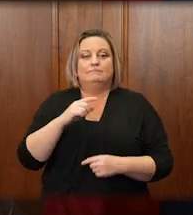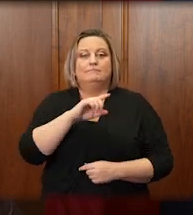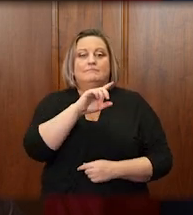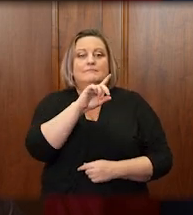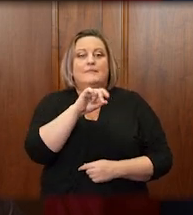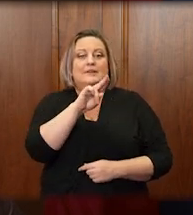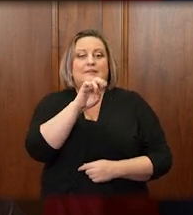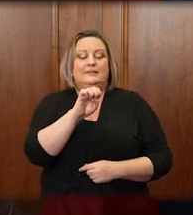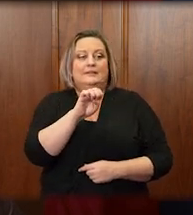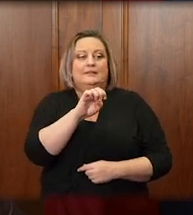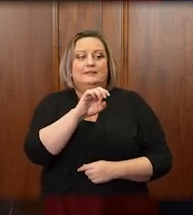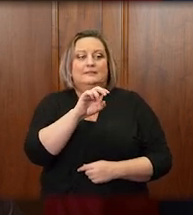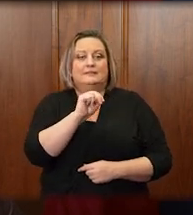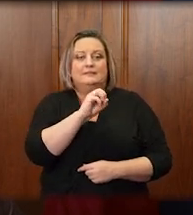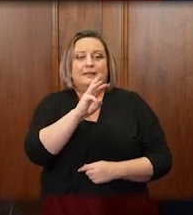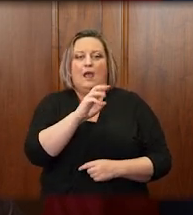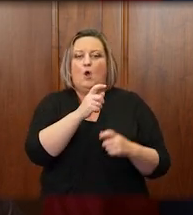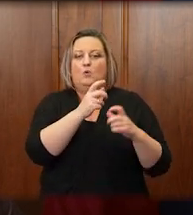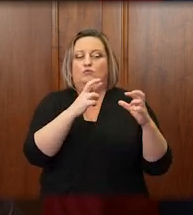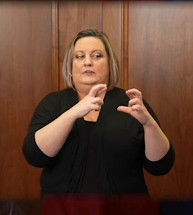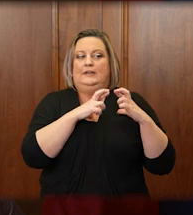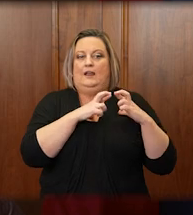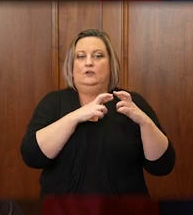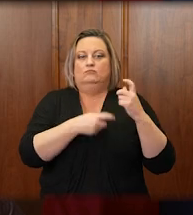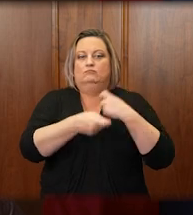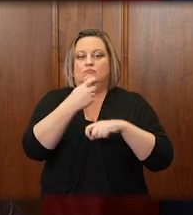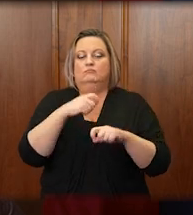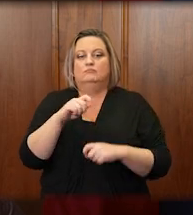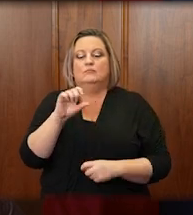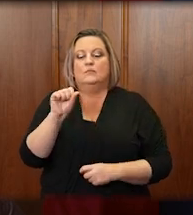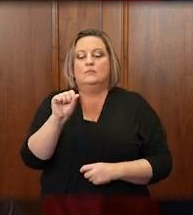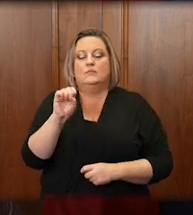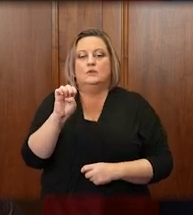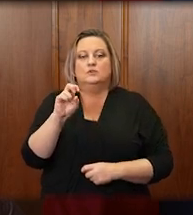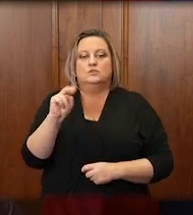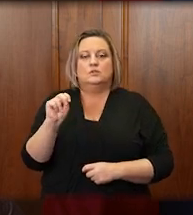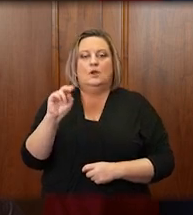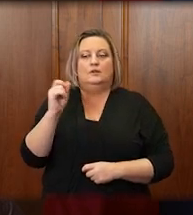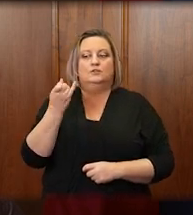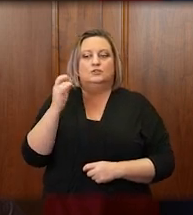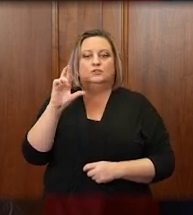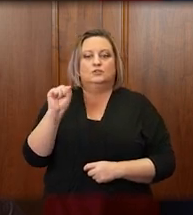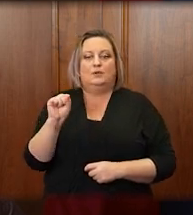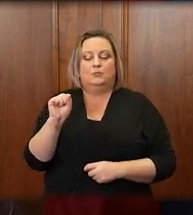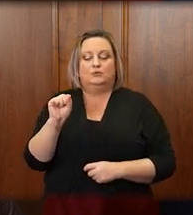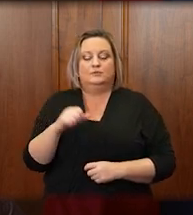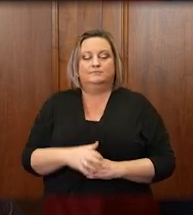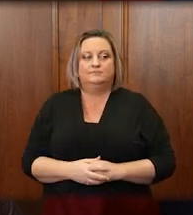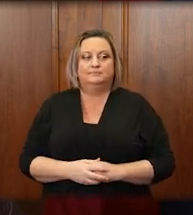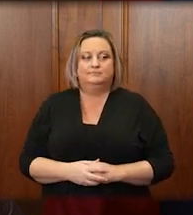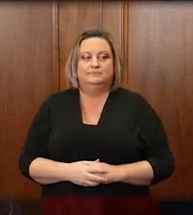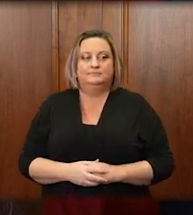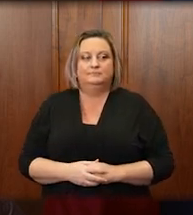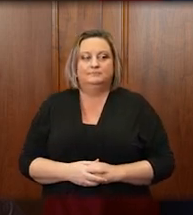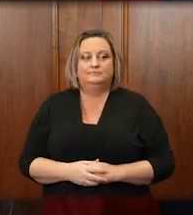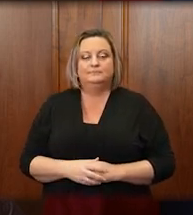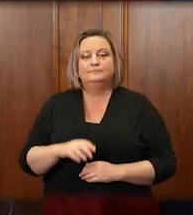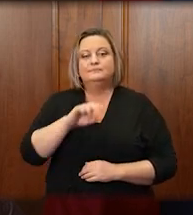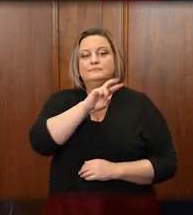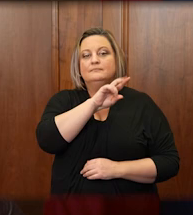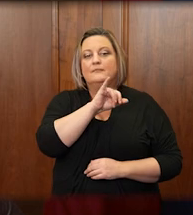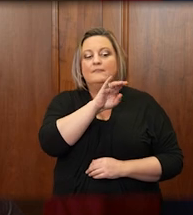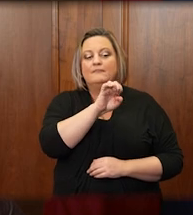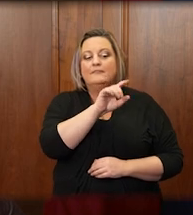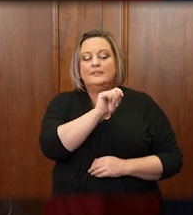retired, and she was replaced by Judge Sean Chambers on July 6, 2020. Judge Vincent Case,